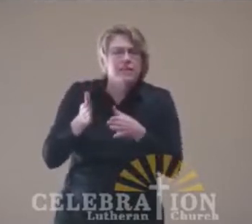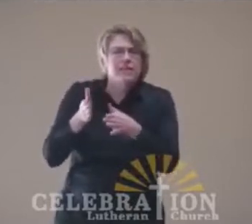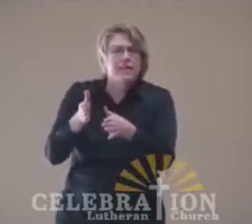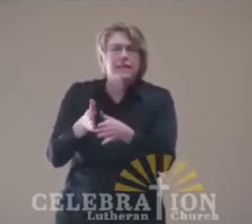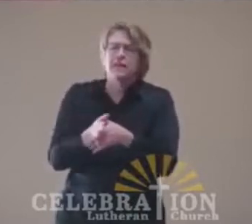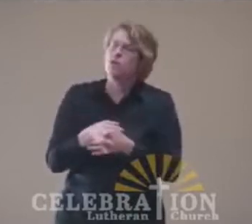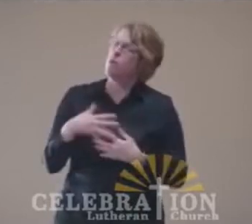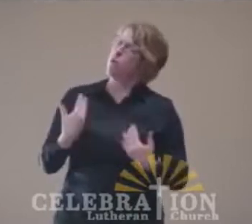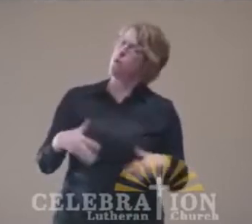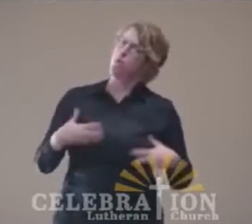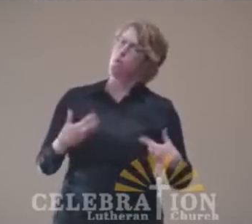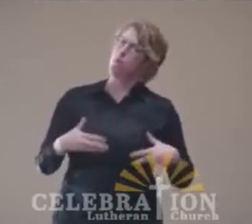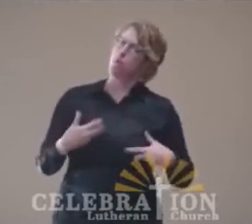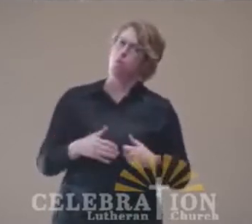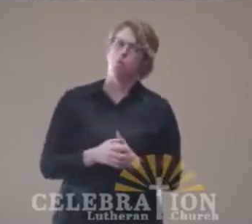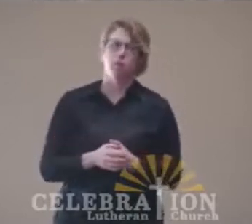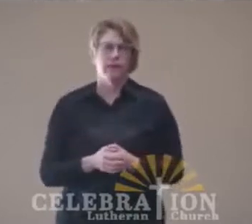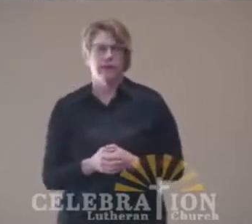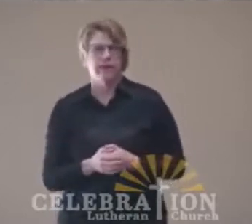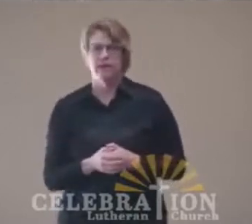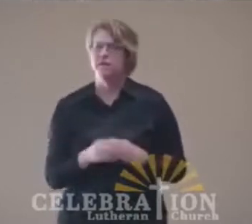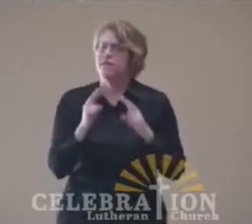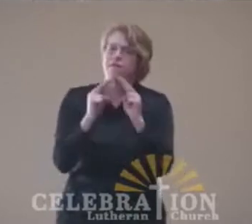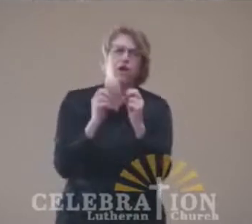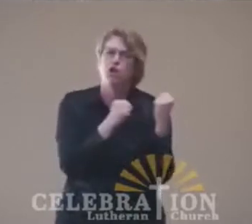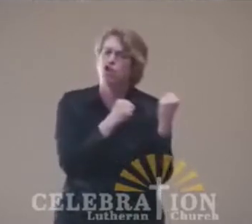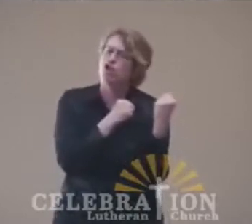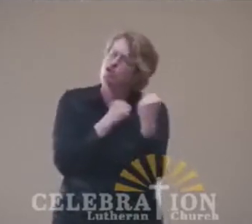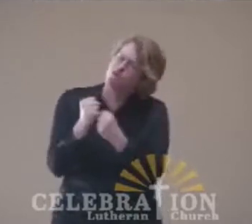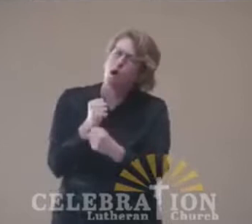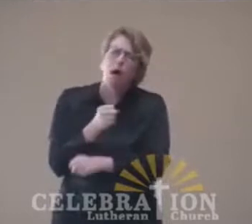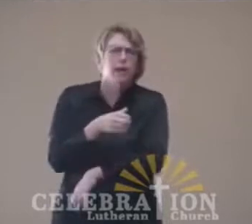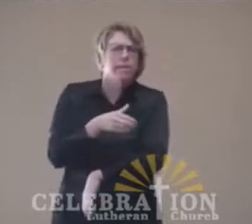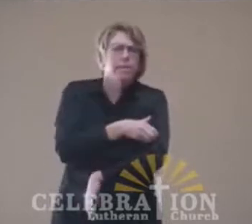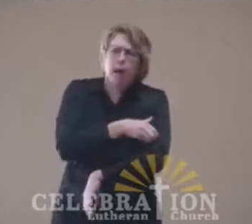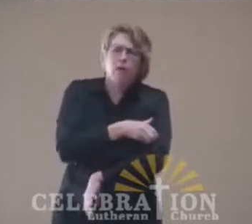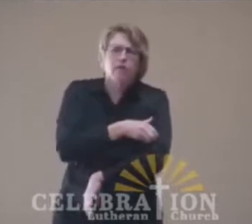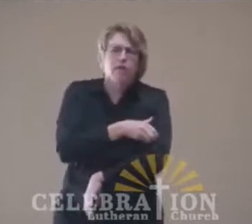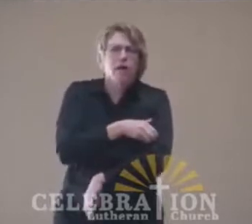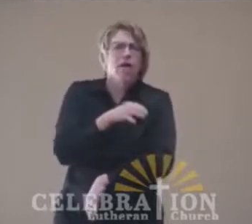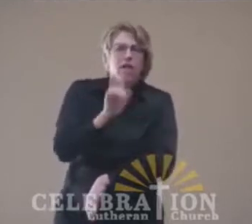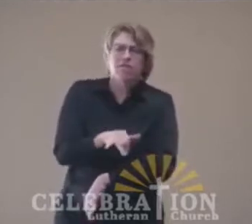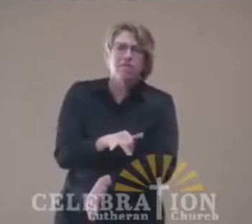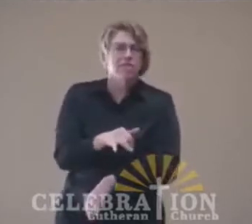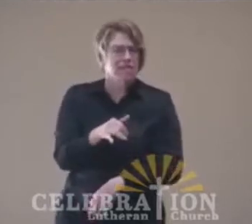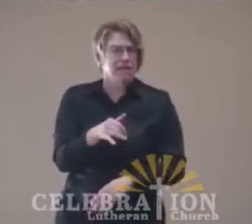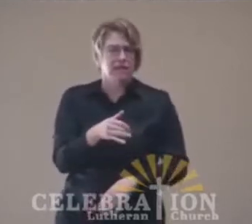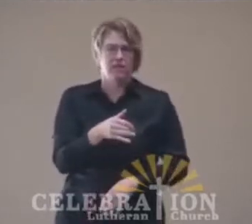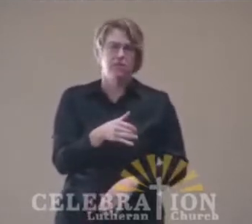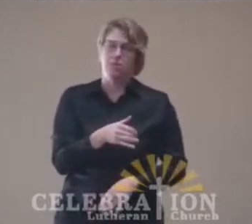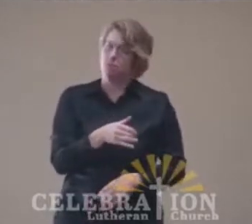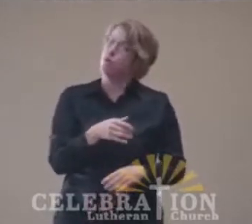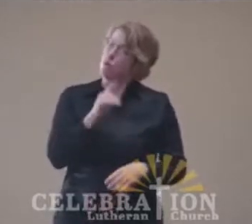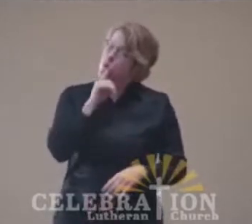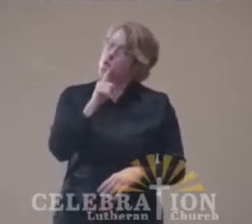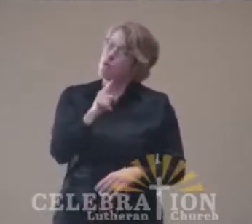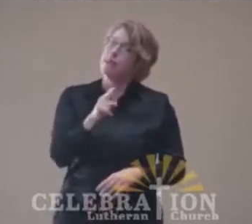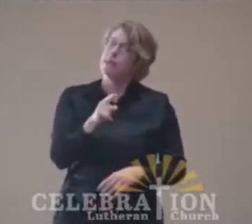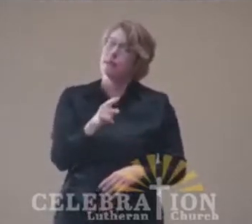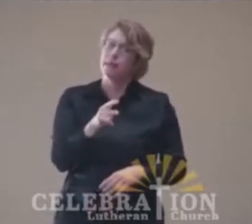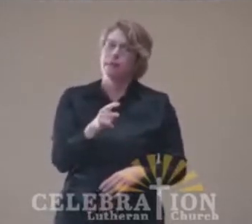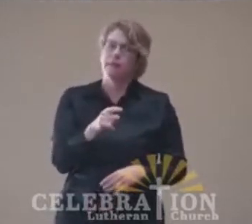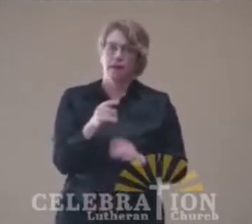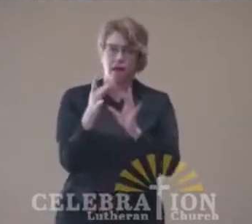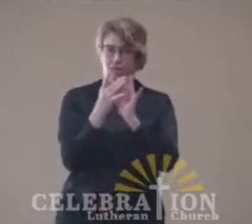pervasive and powerful and strong, it's no wonder that this is the most well-known passage from the book of